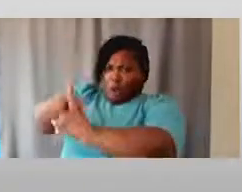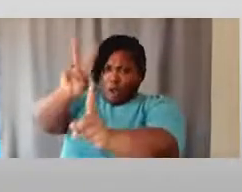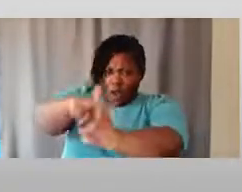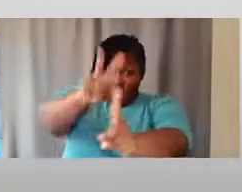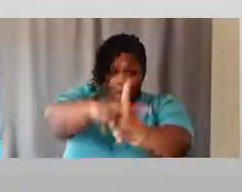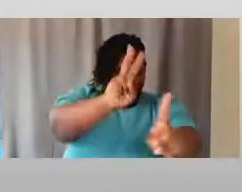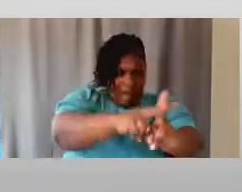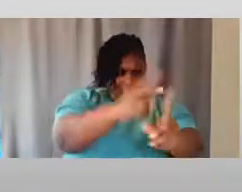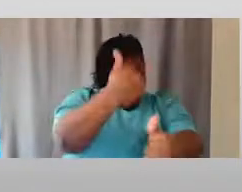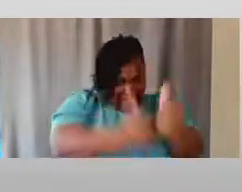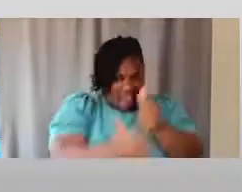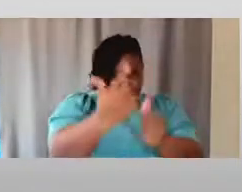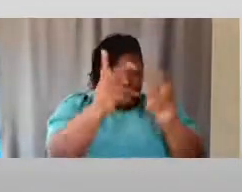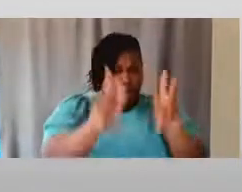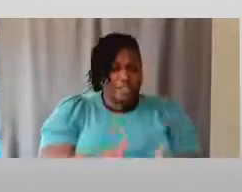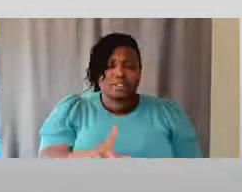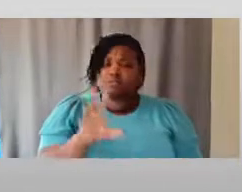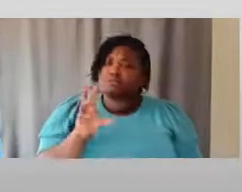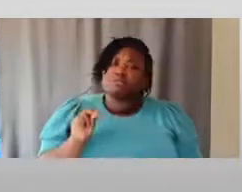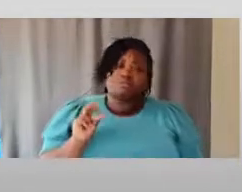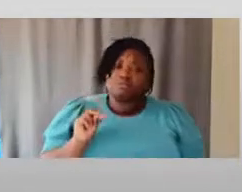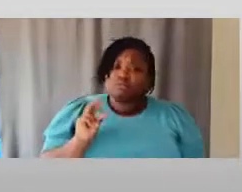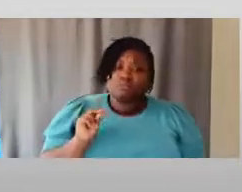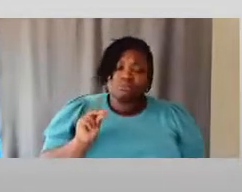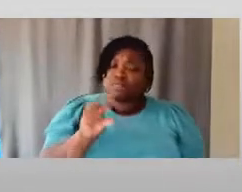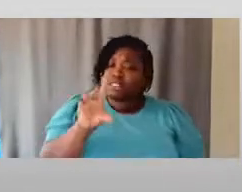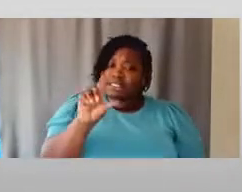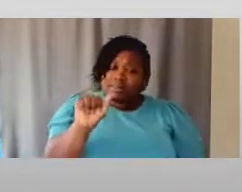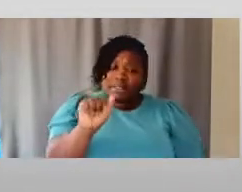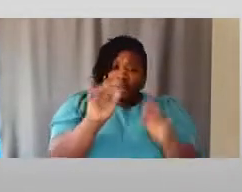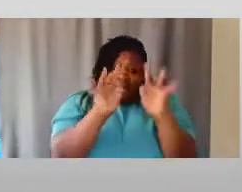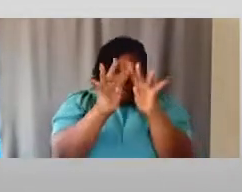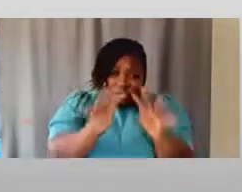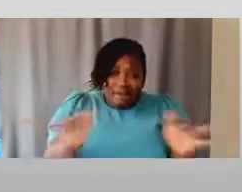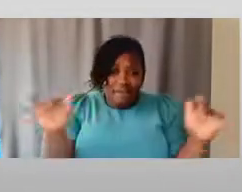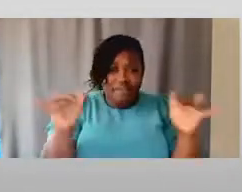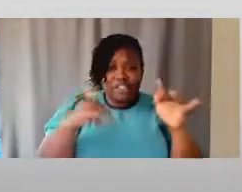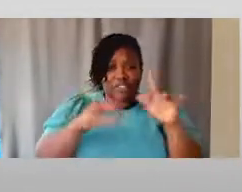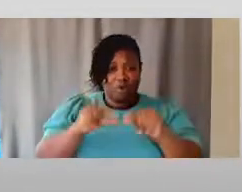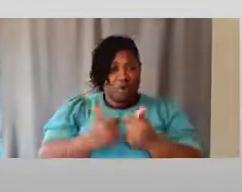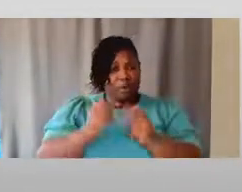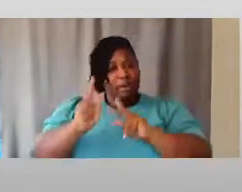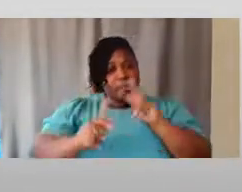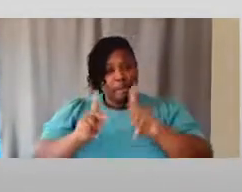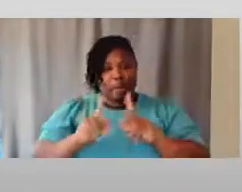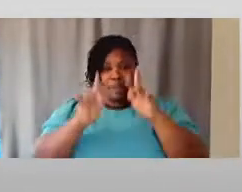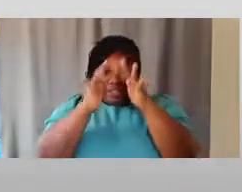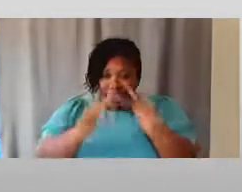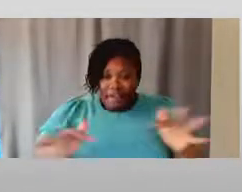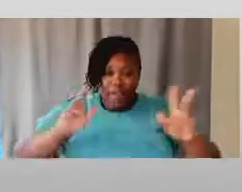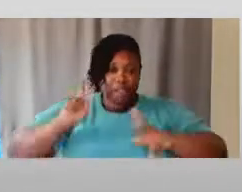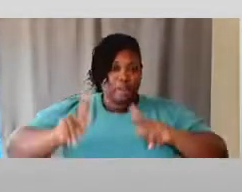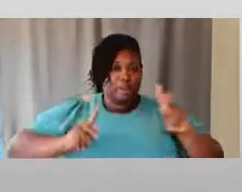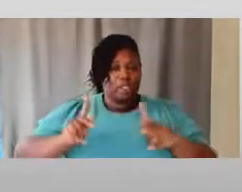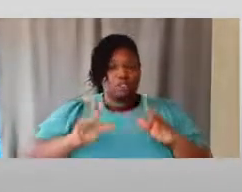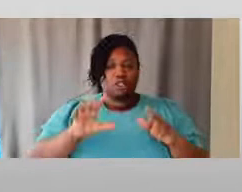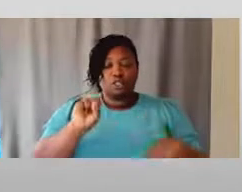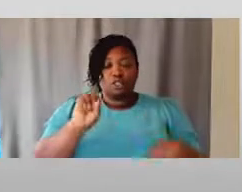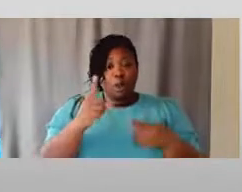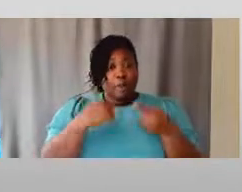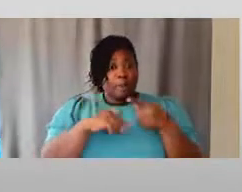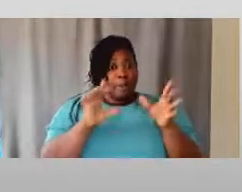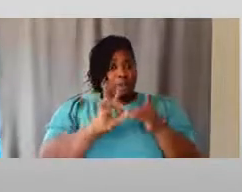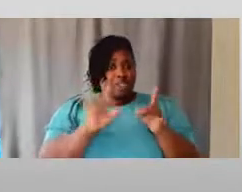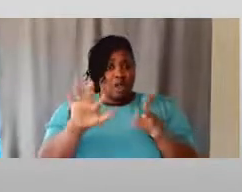person with a disability you meet. Because disability is a diverse group of individuals, a diverse population. And so that's when then people say, well,